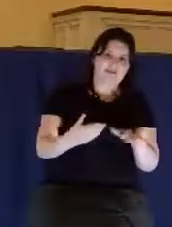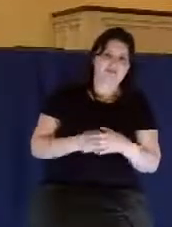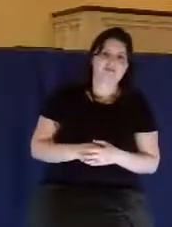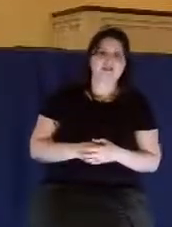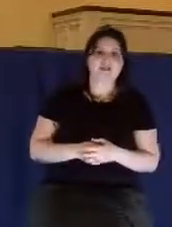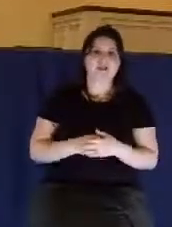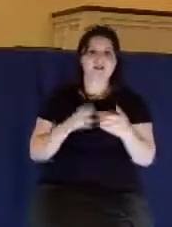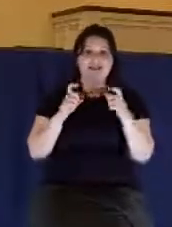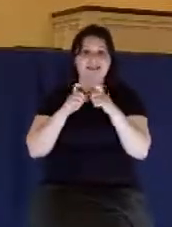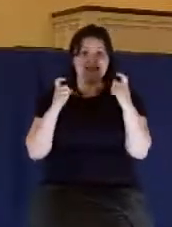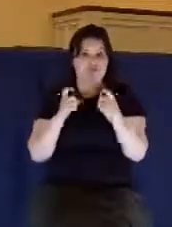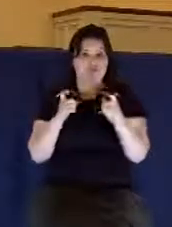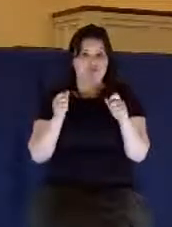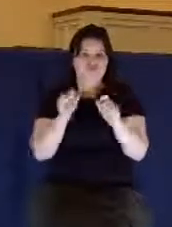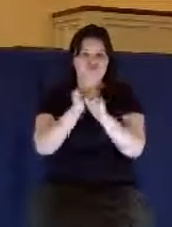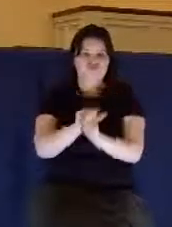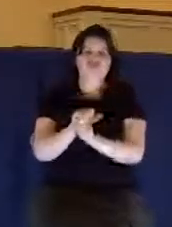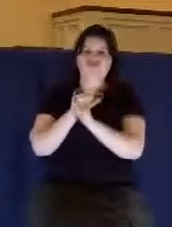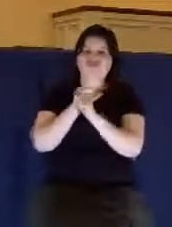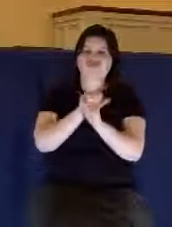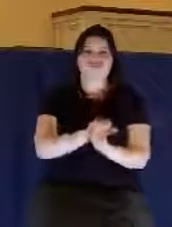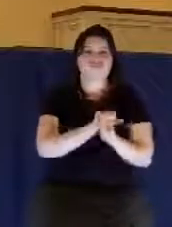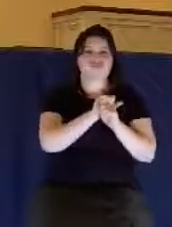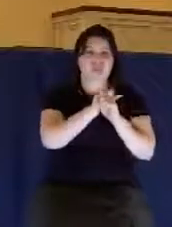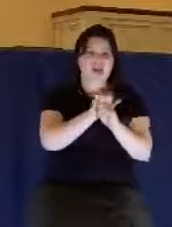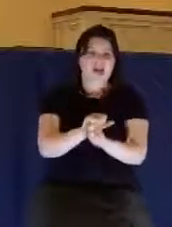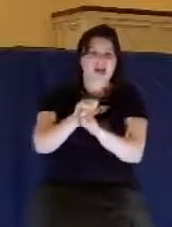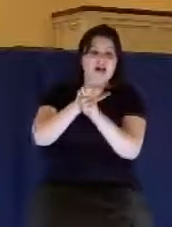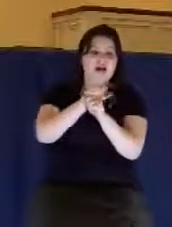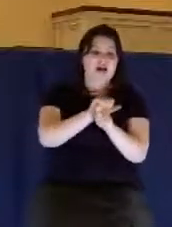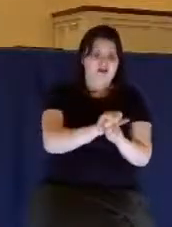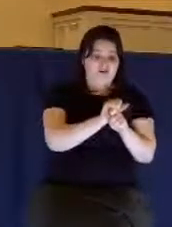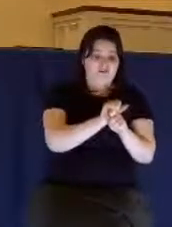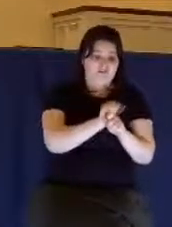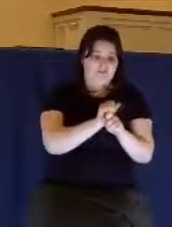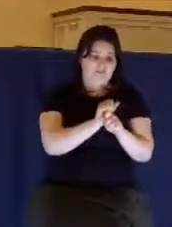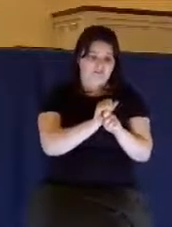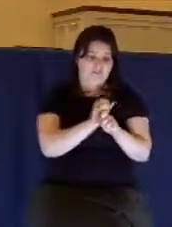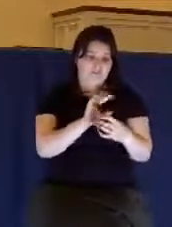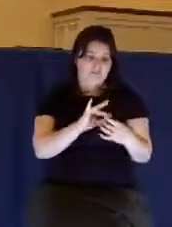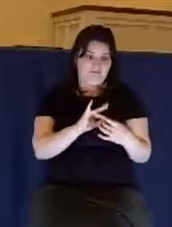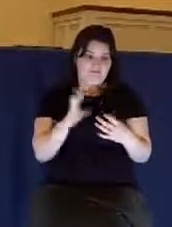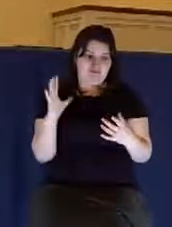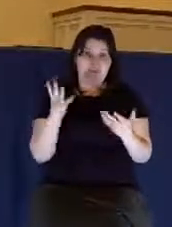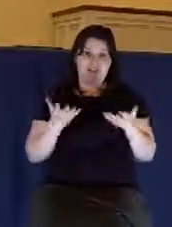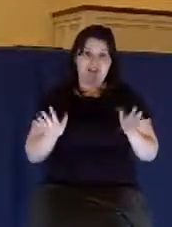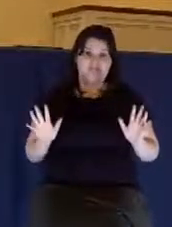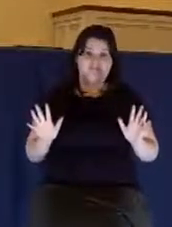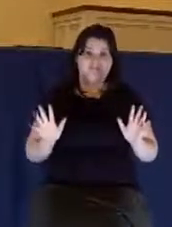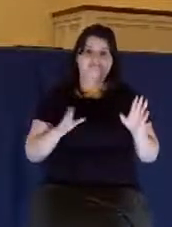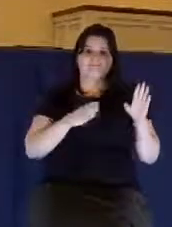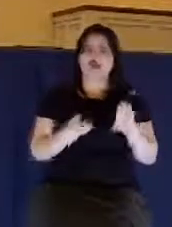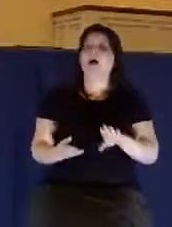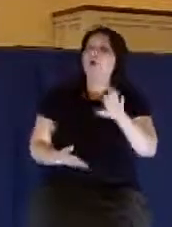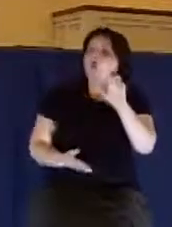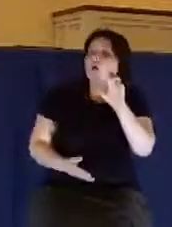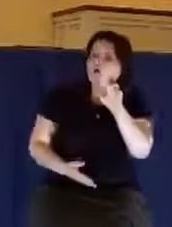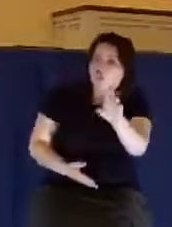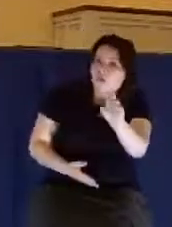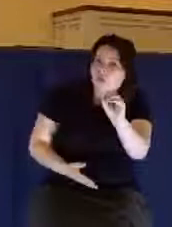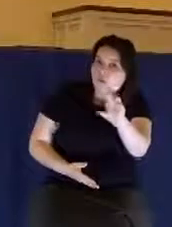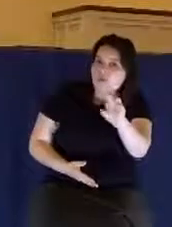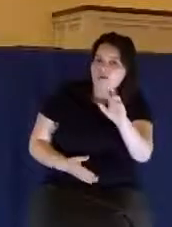until it ends, until it's complete. Their completion is taking place. That is unless you repent towards God.